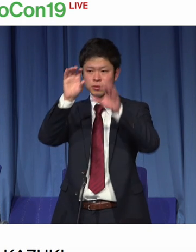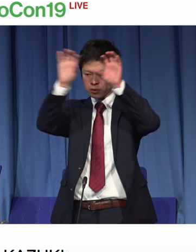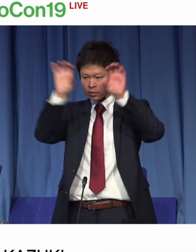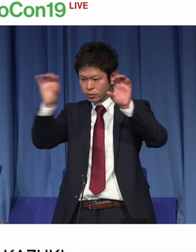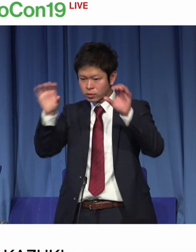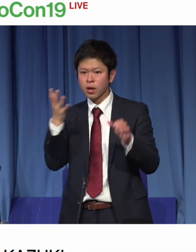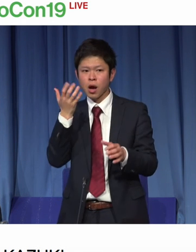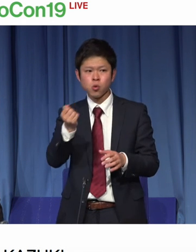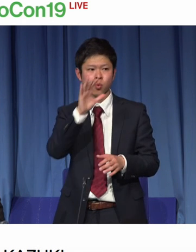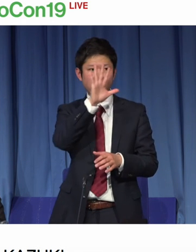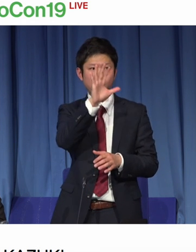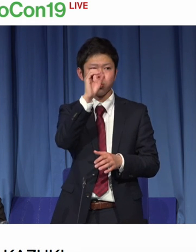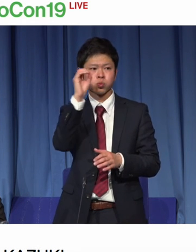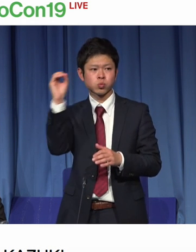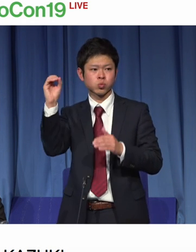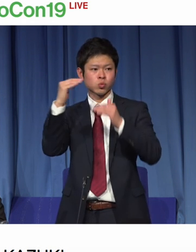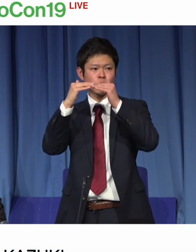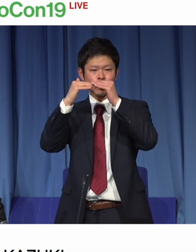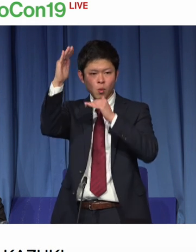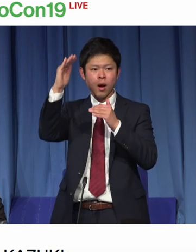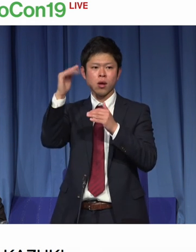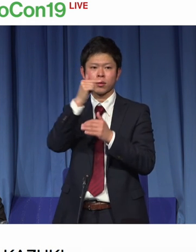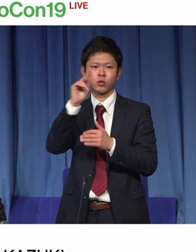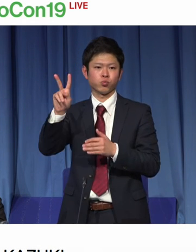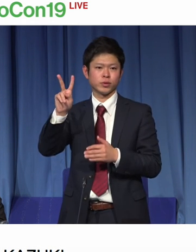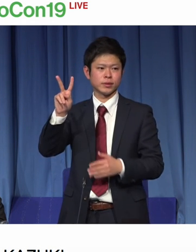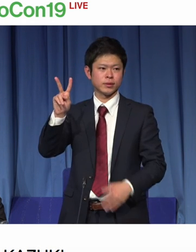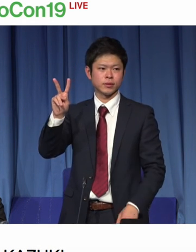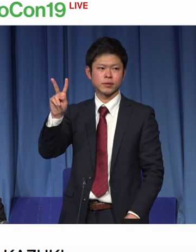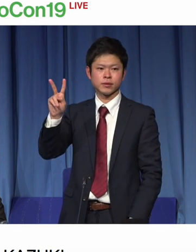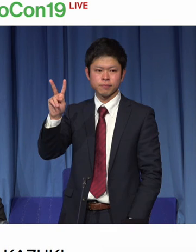of 500 original programs